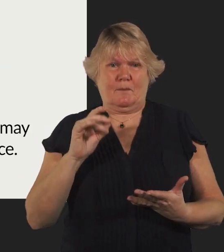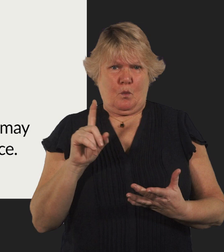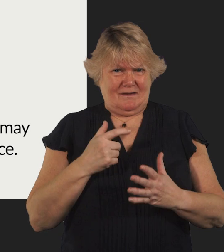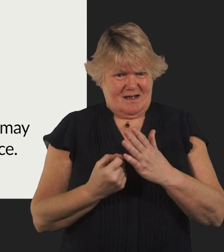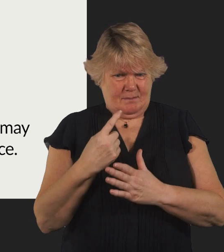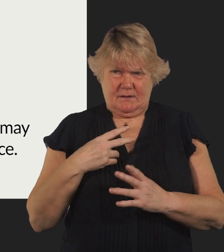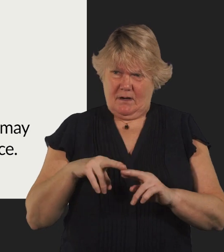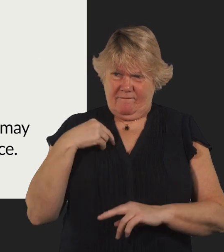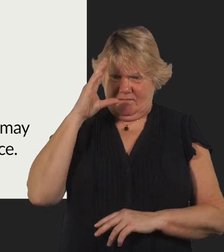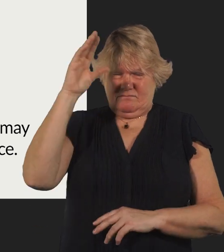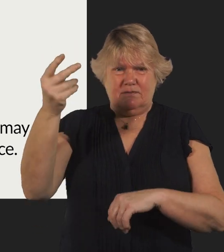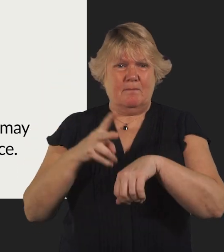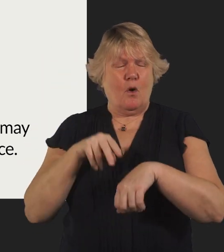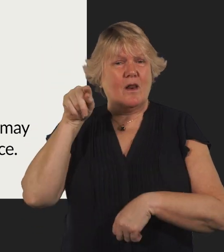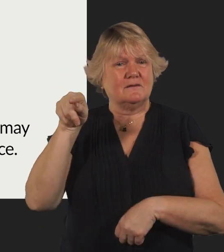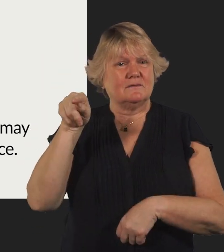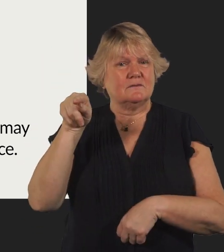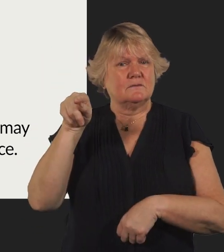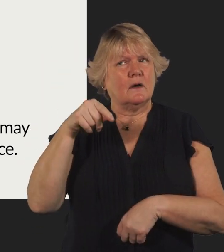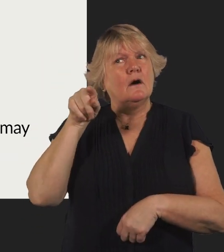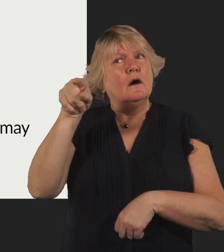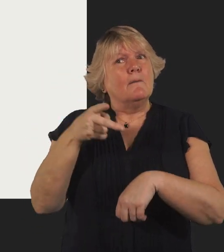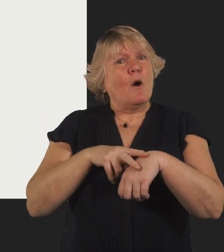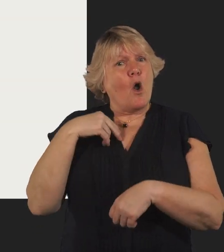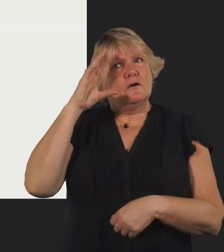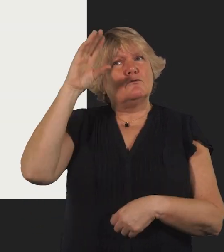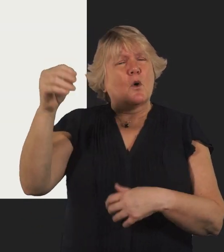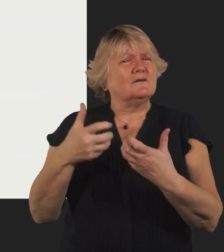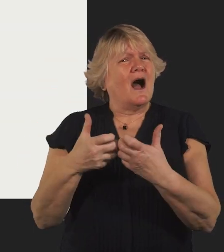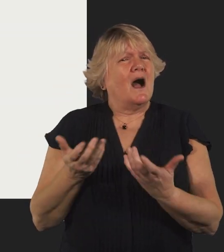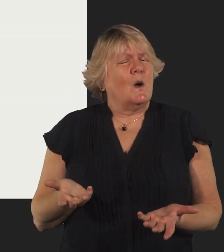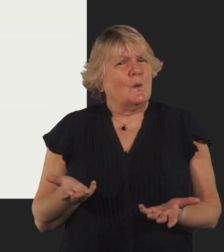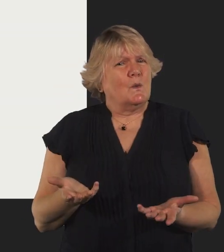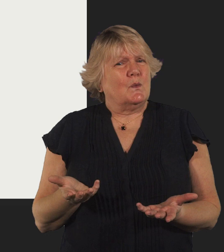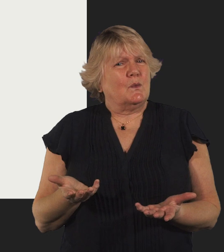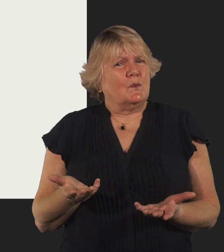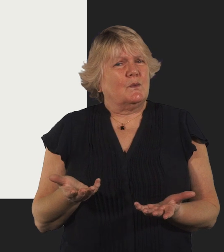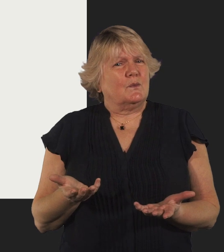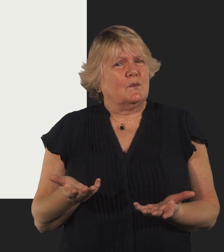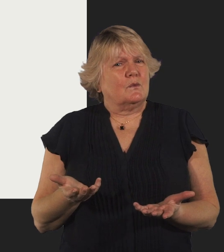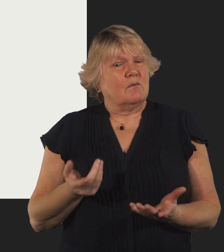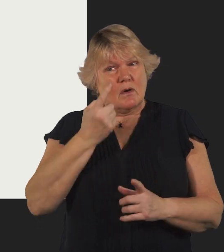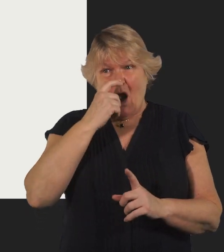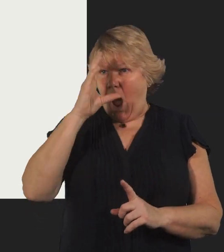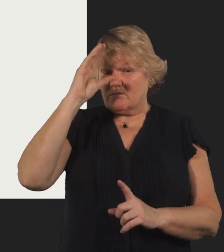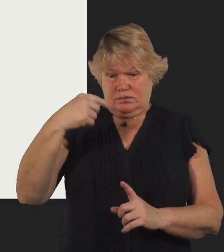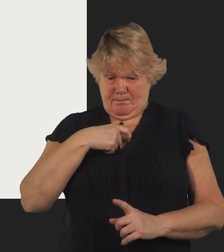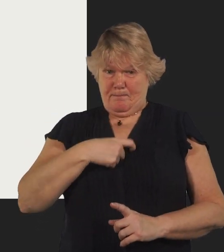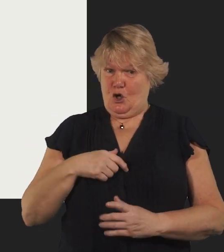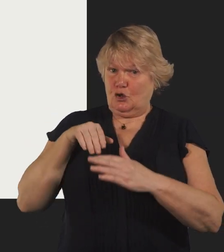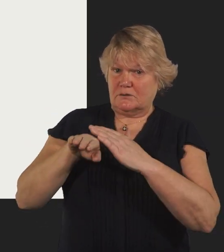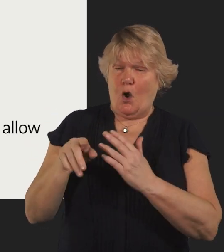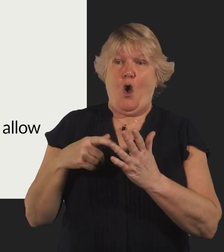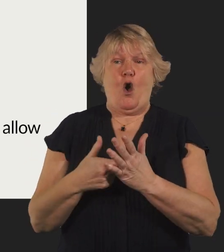about what happens when you report to the police. How do I report to the police? You can